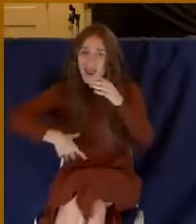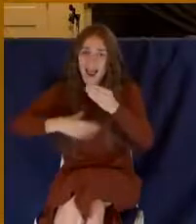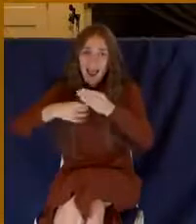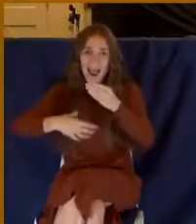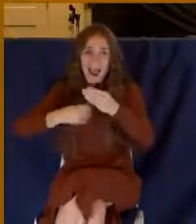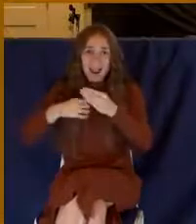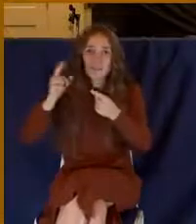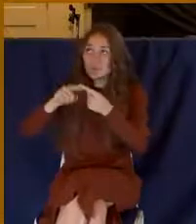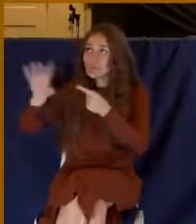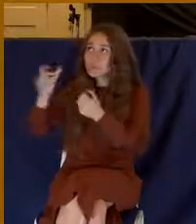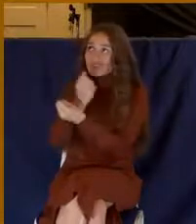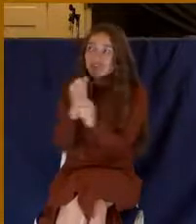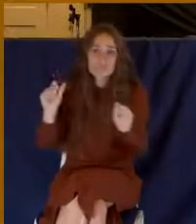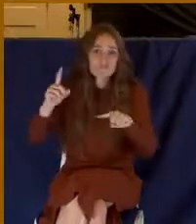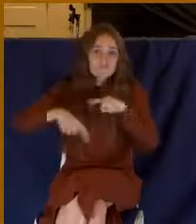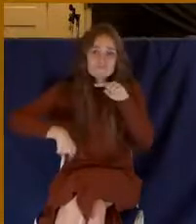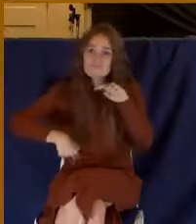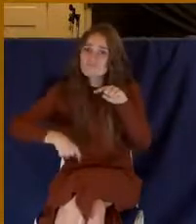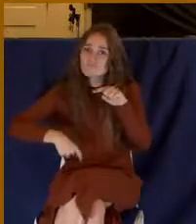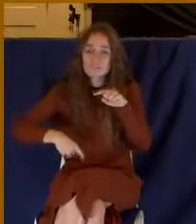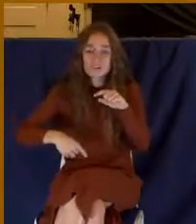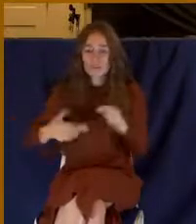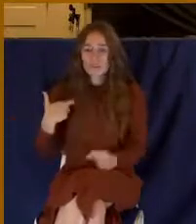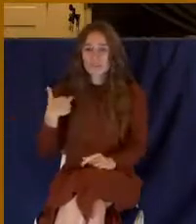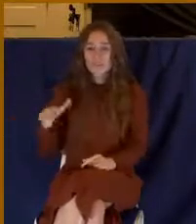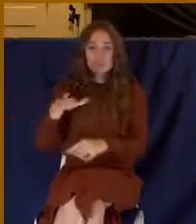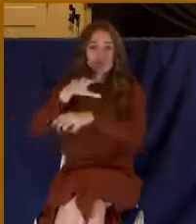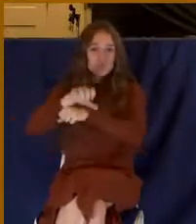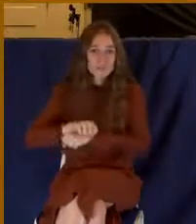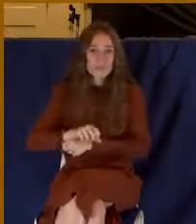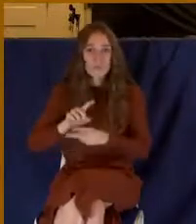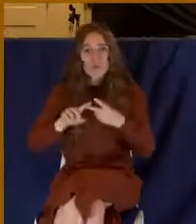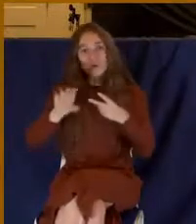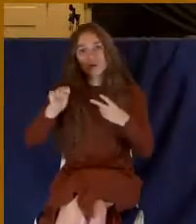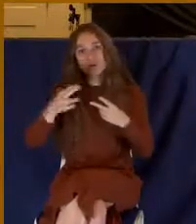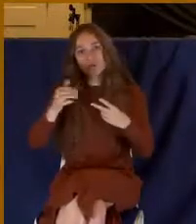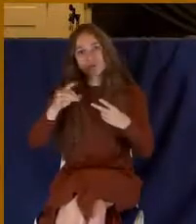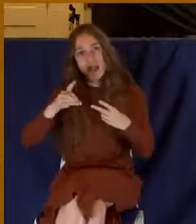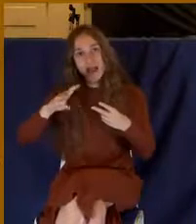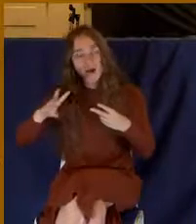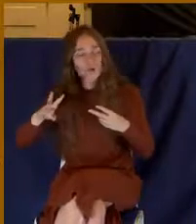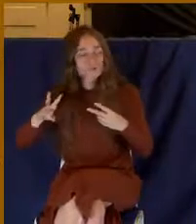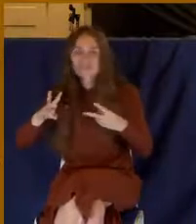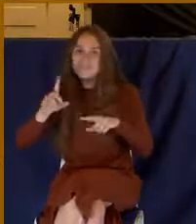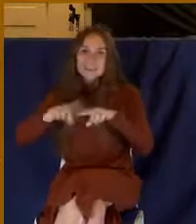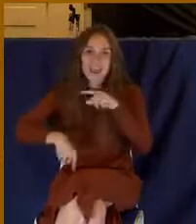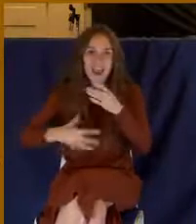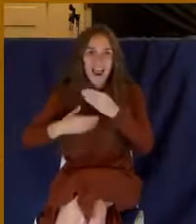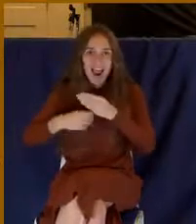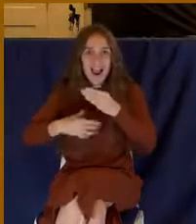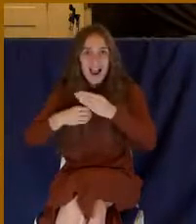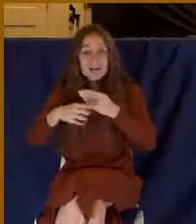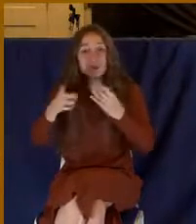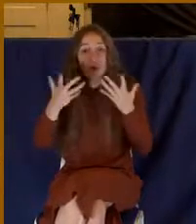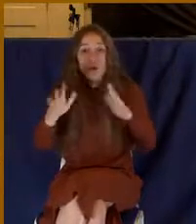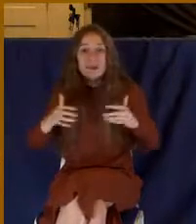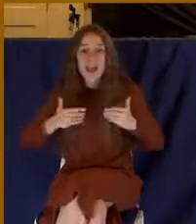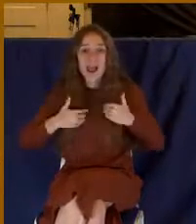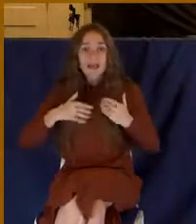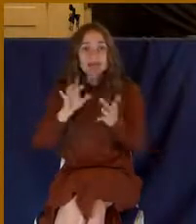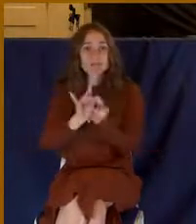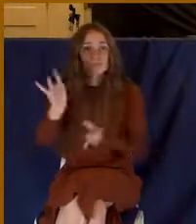No religious ritual or shadow can add to that. You've already had a spiritual operation.